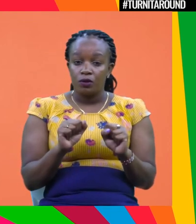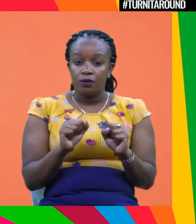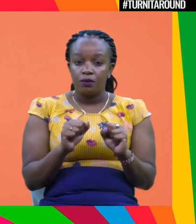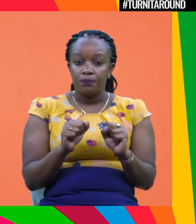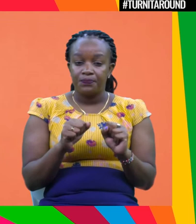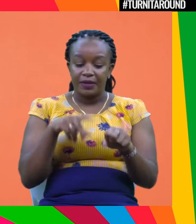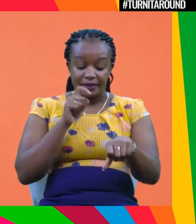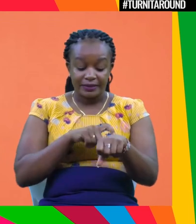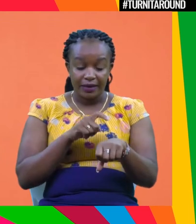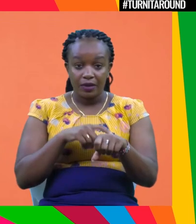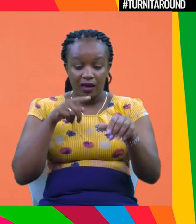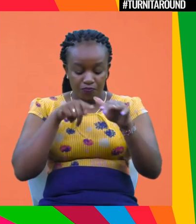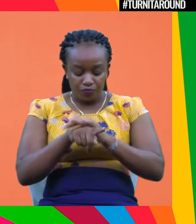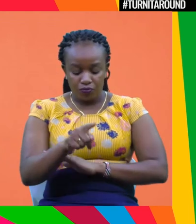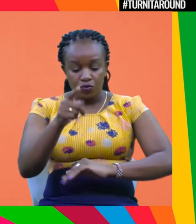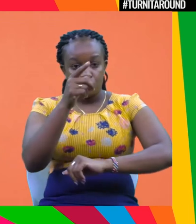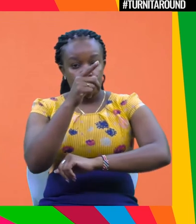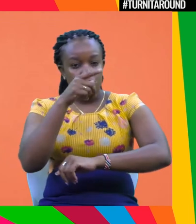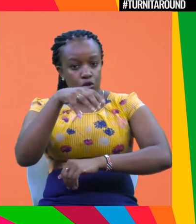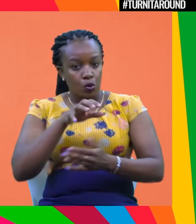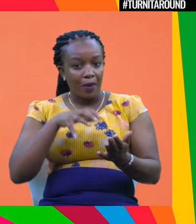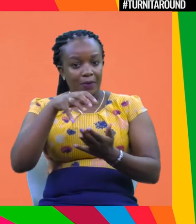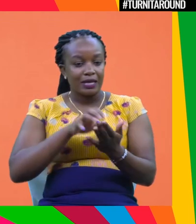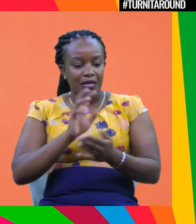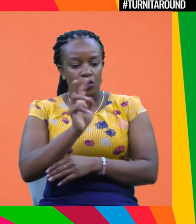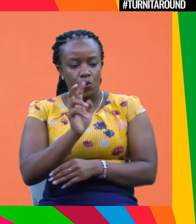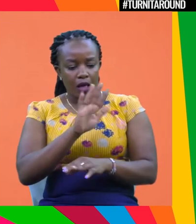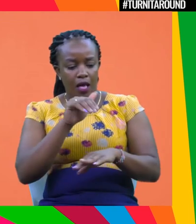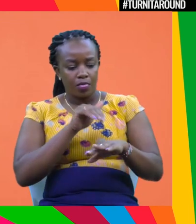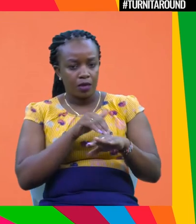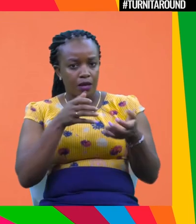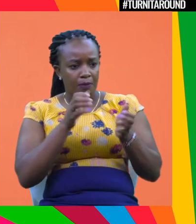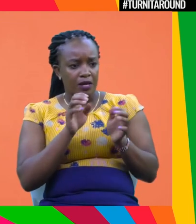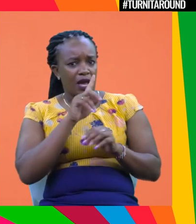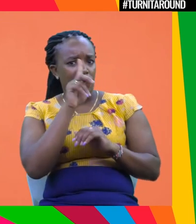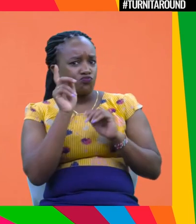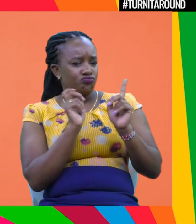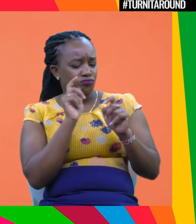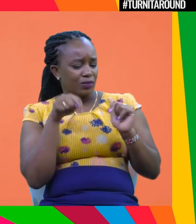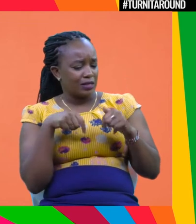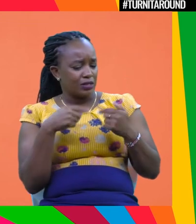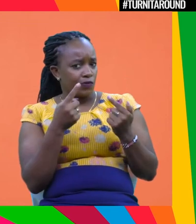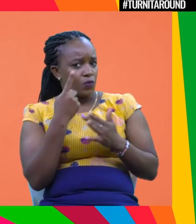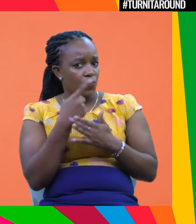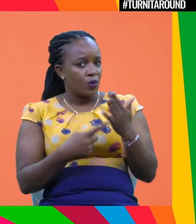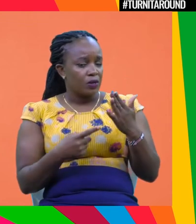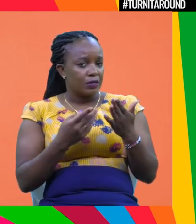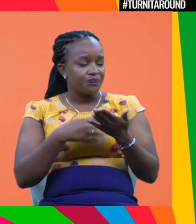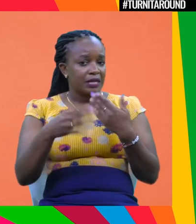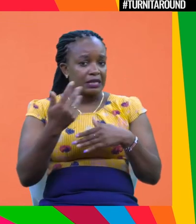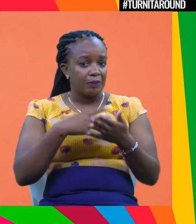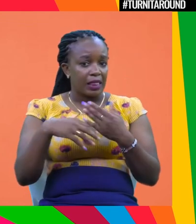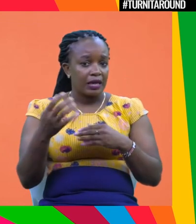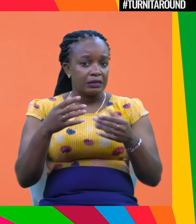and then when I go to the supermarket or when I'm looking at a company, I question myself, OK, what kind of, you supply